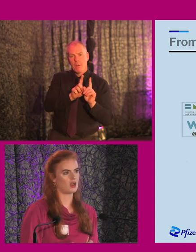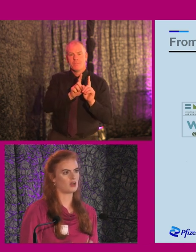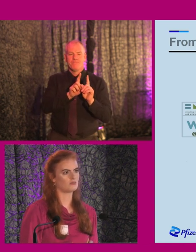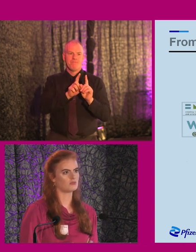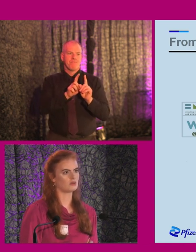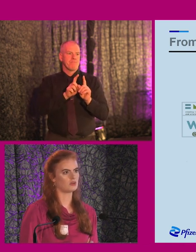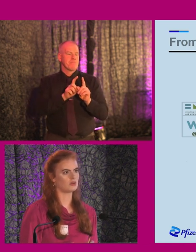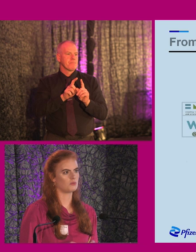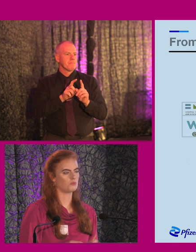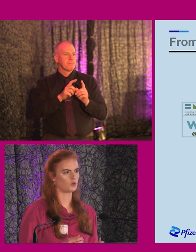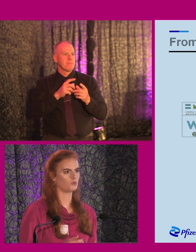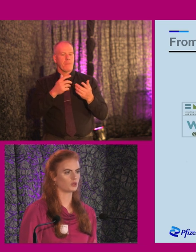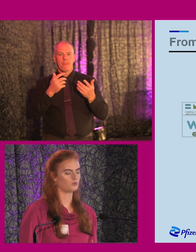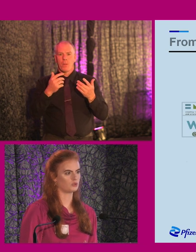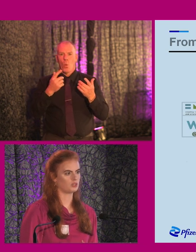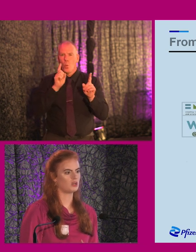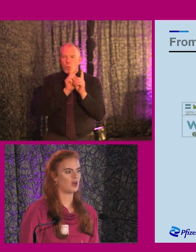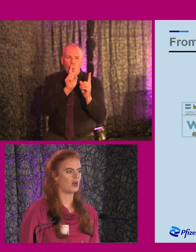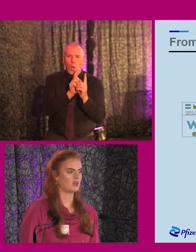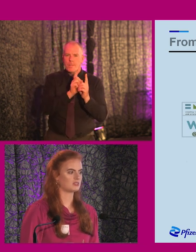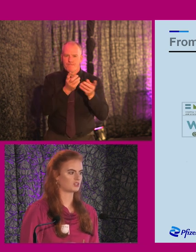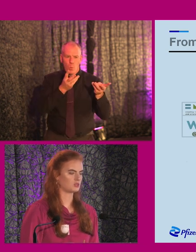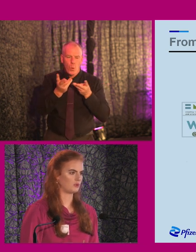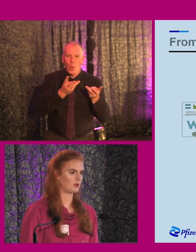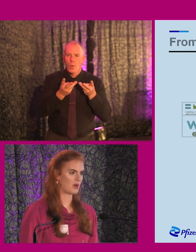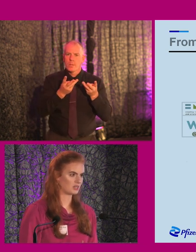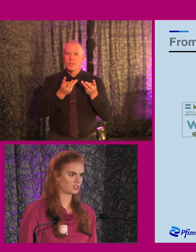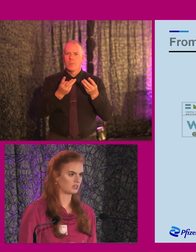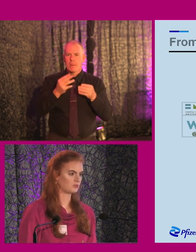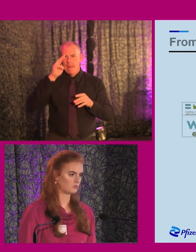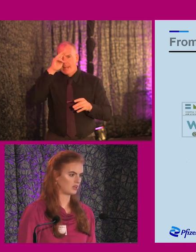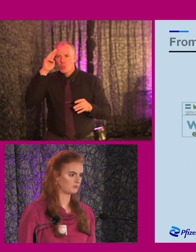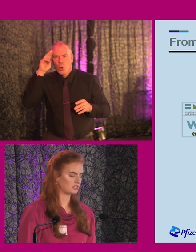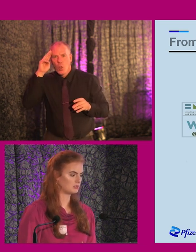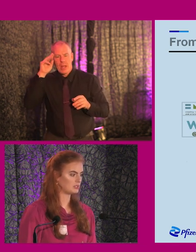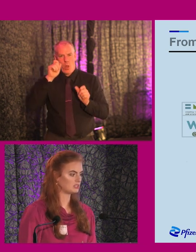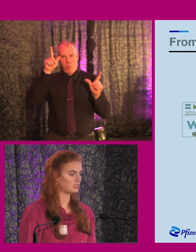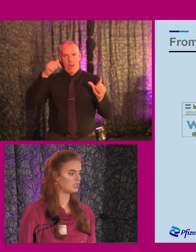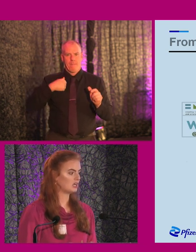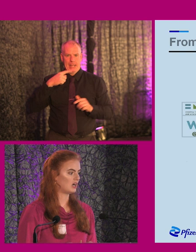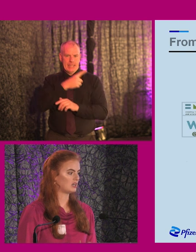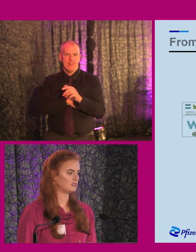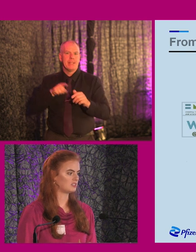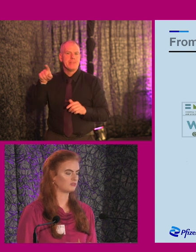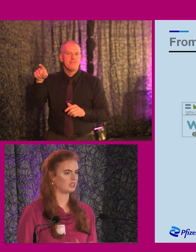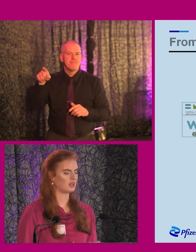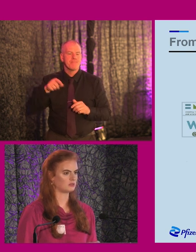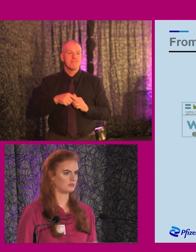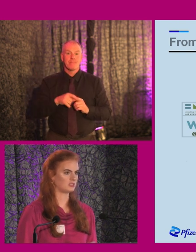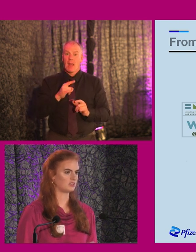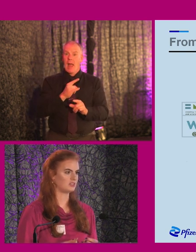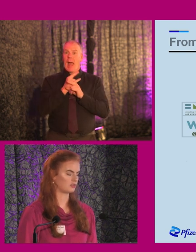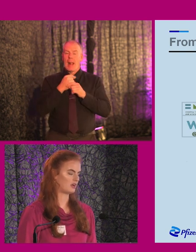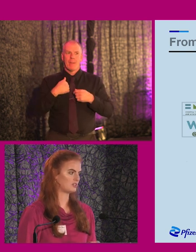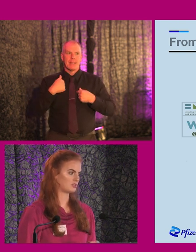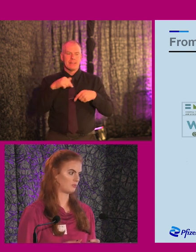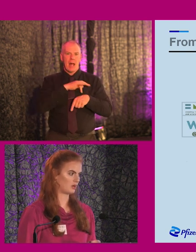more one on one sessions with my manager that was aware of my disability. And this really helped me